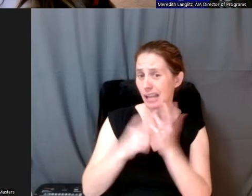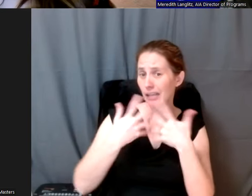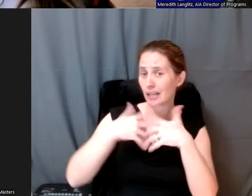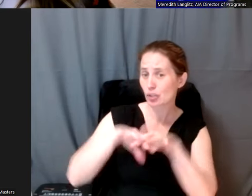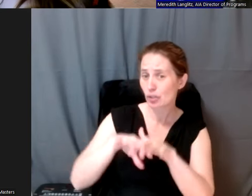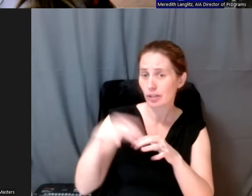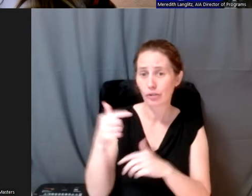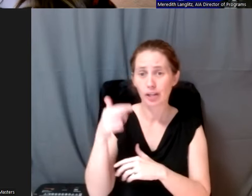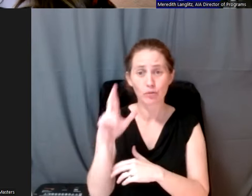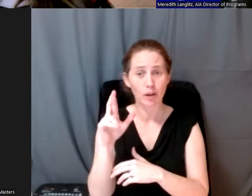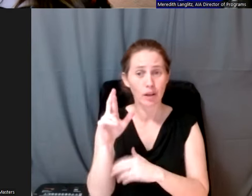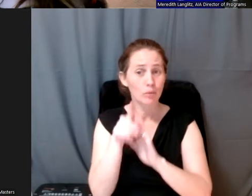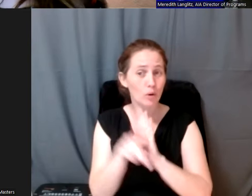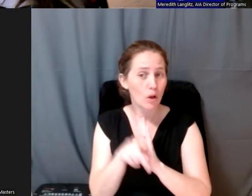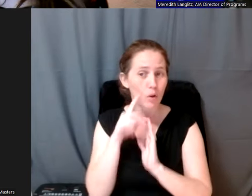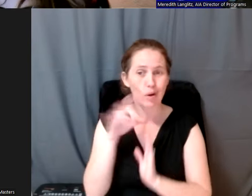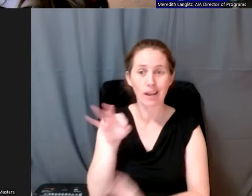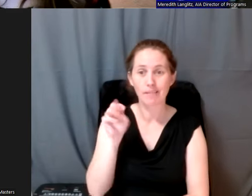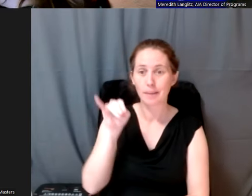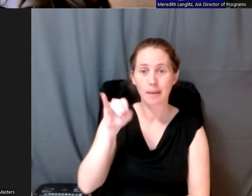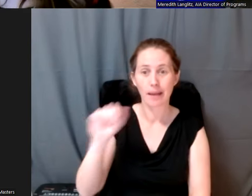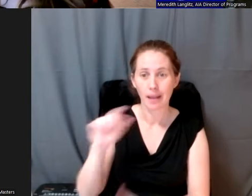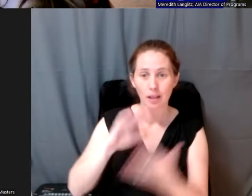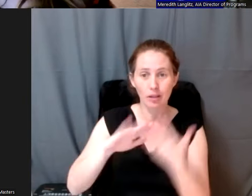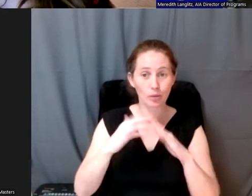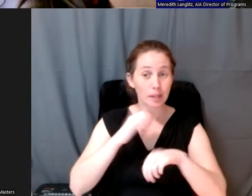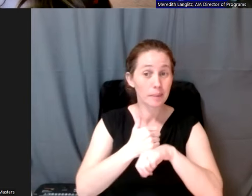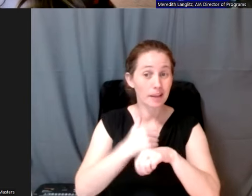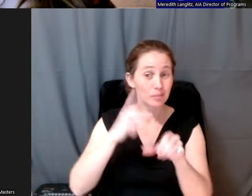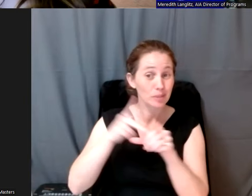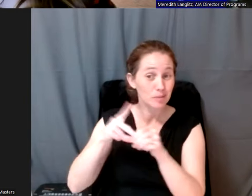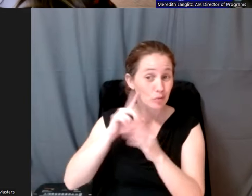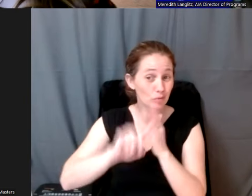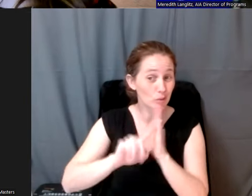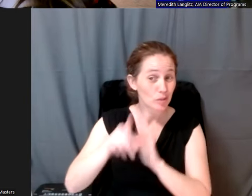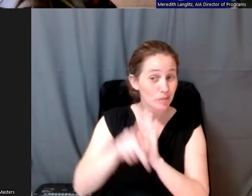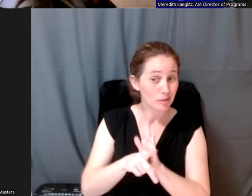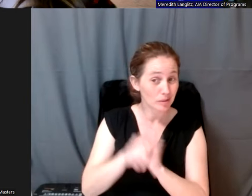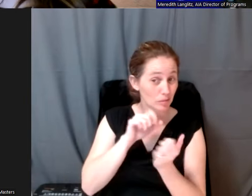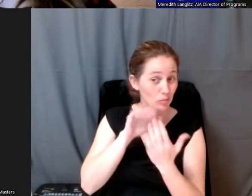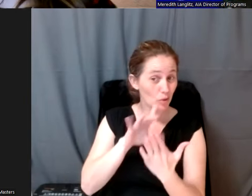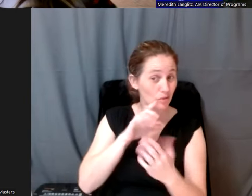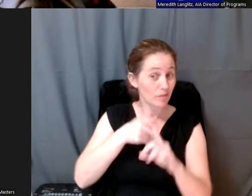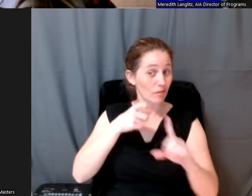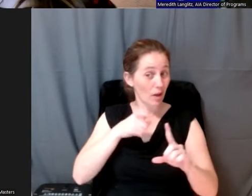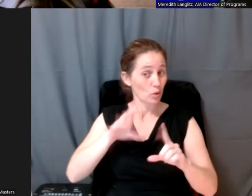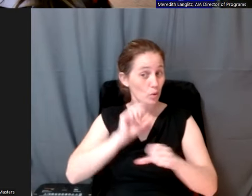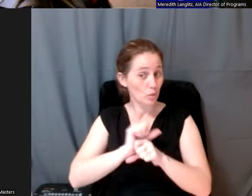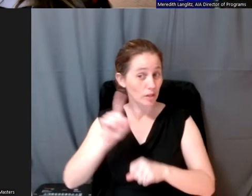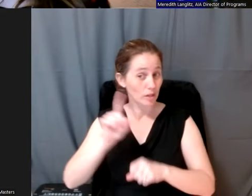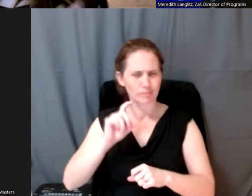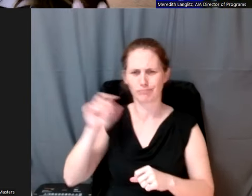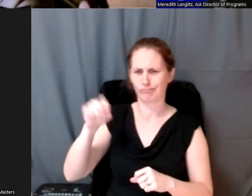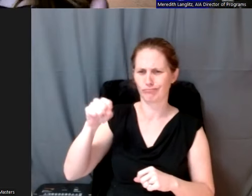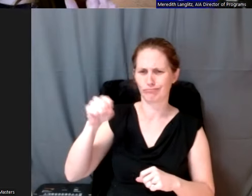Ronde cultural protocols or FMIA community-based participatory research principles and practice as a result of your work? Oh